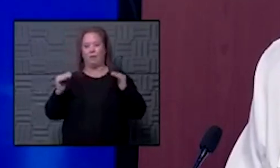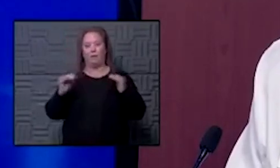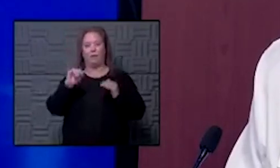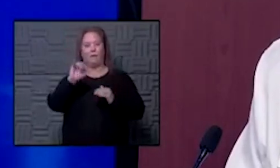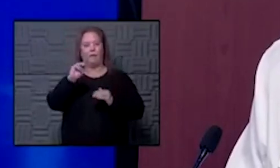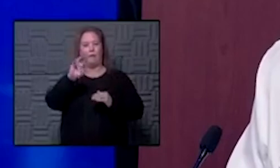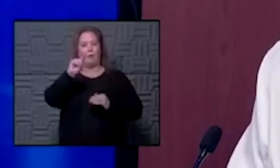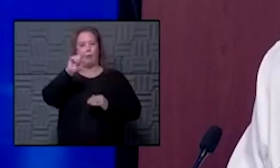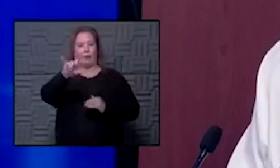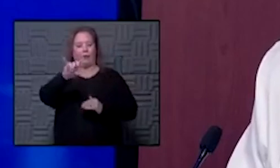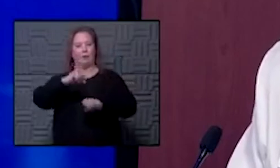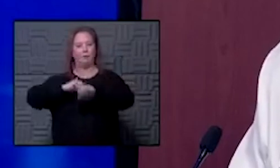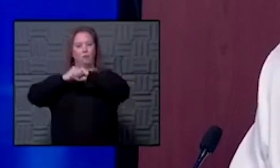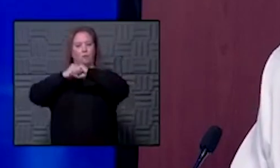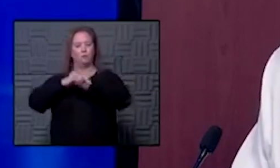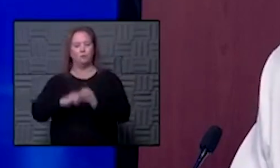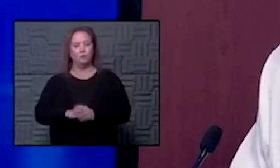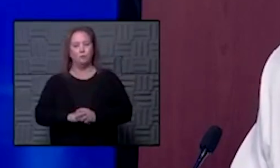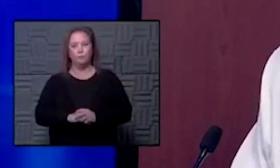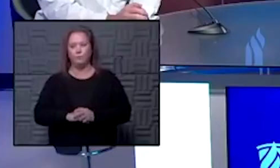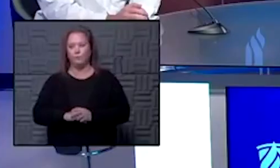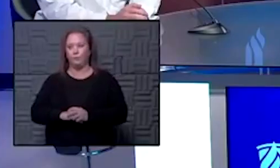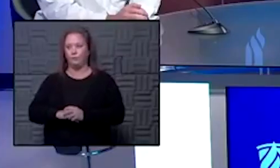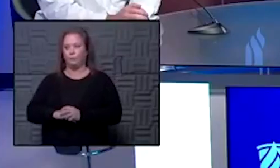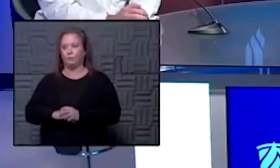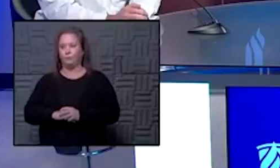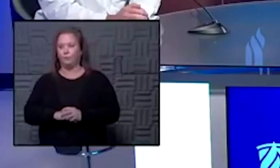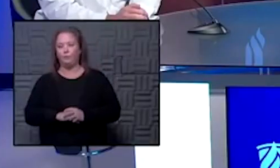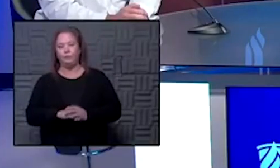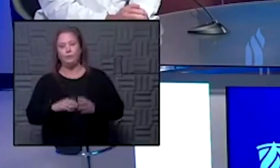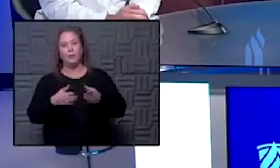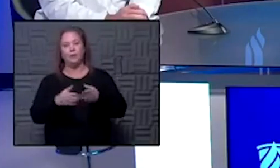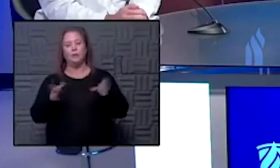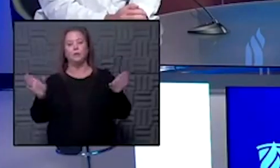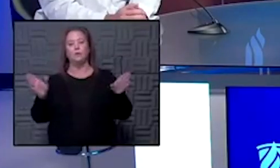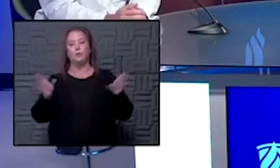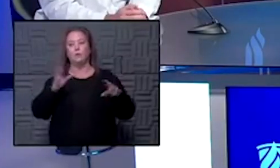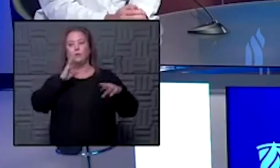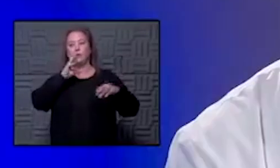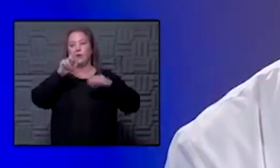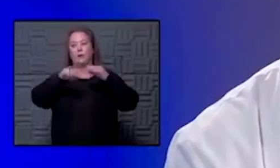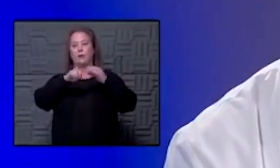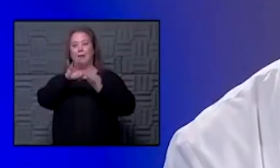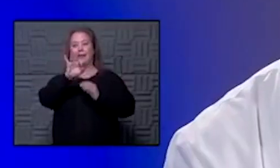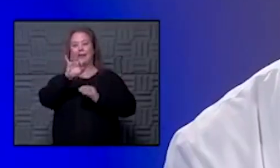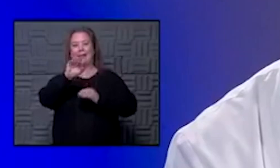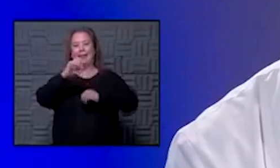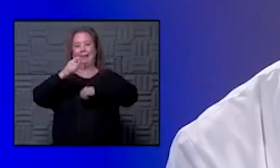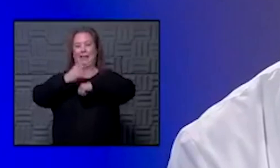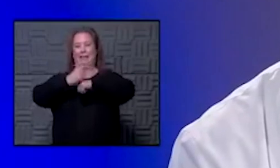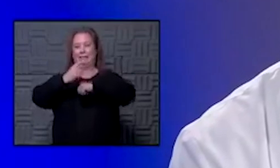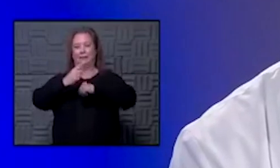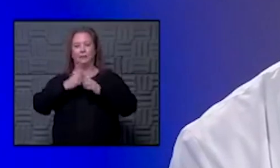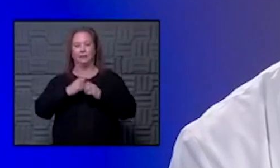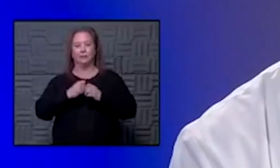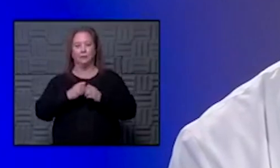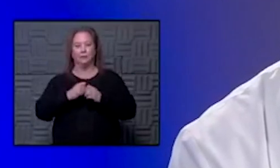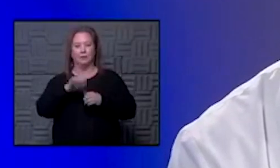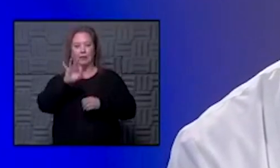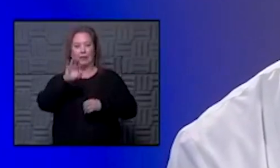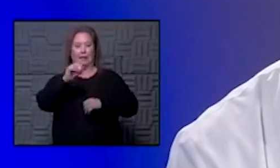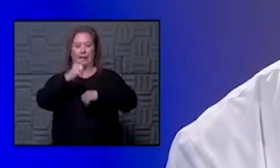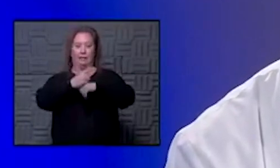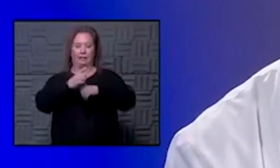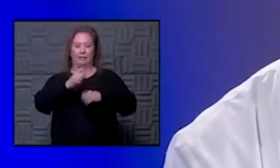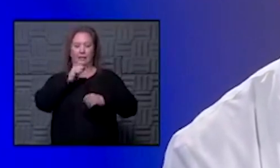immunity go for it yeah you know i think in general we are talking about 90 days um but that doesn't